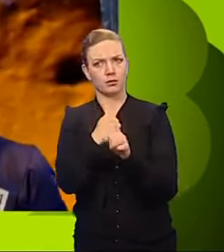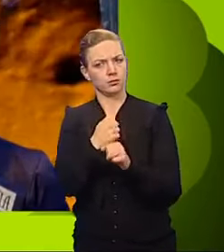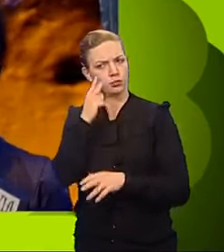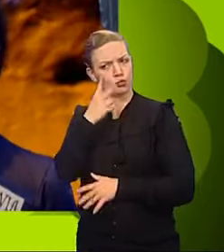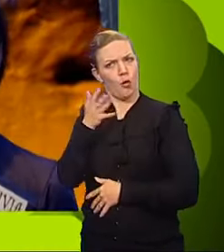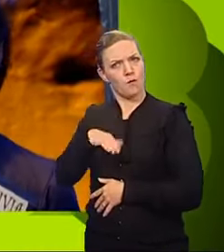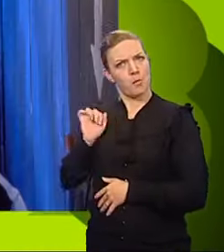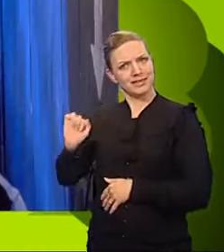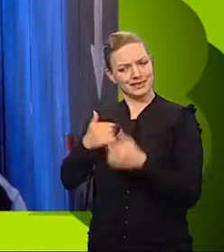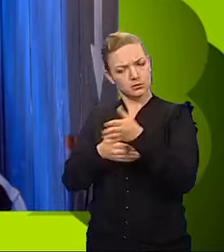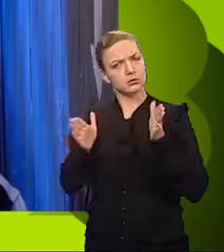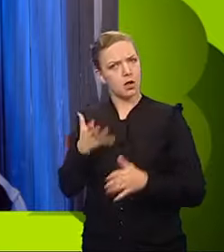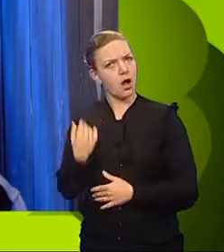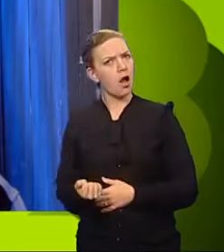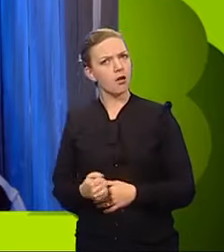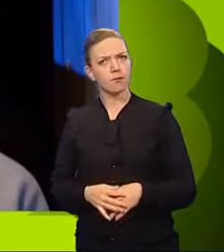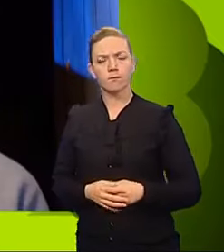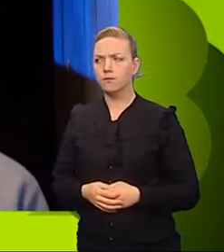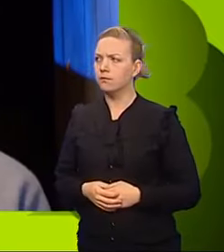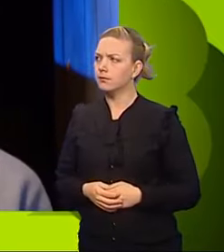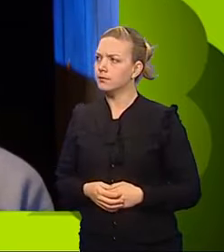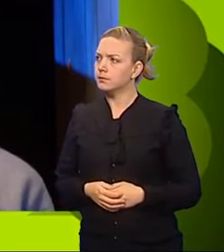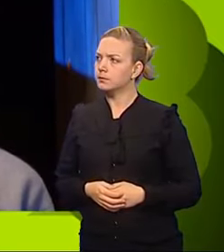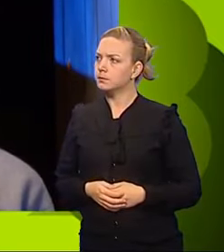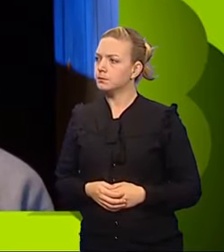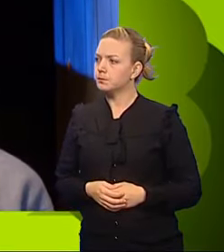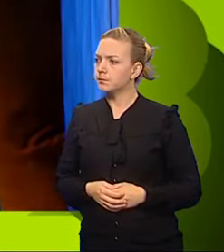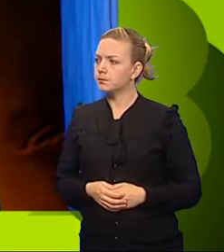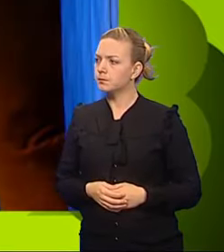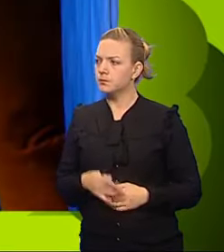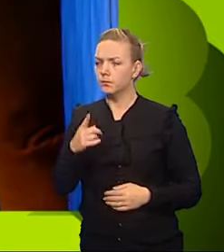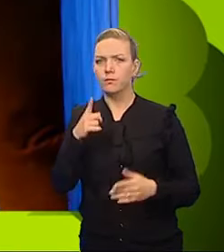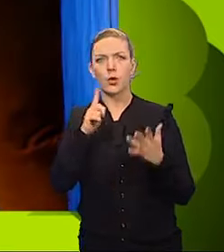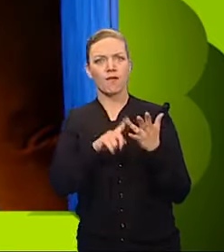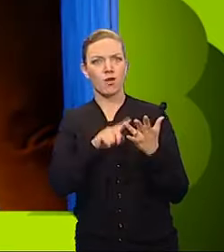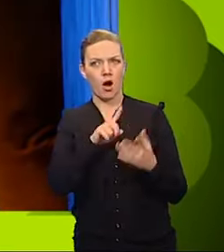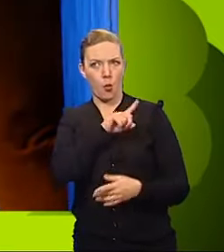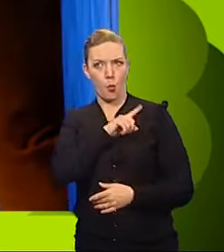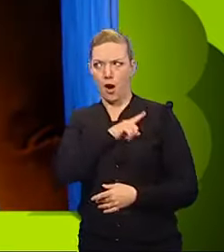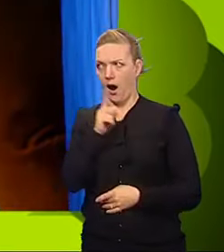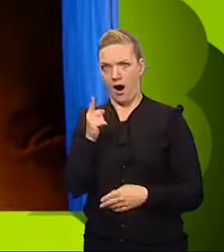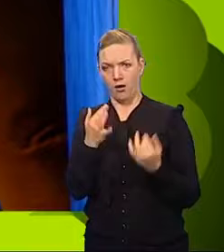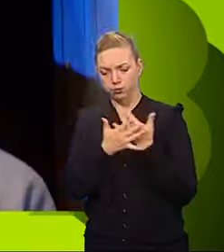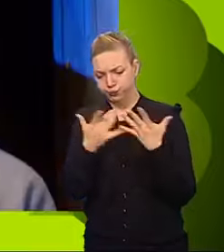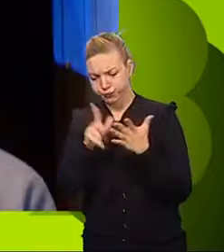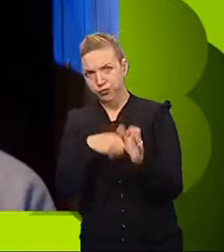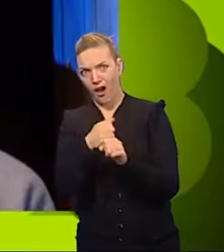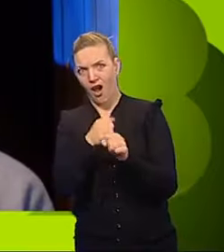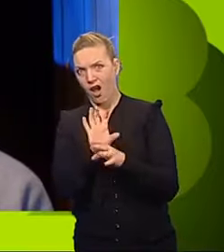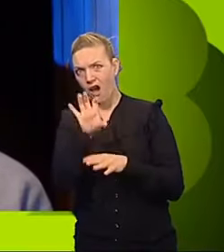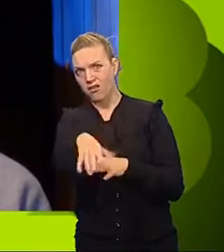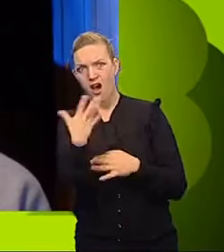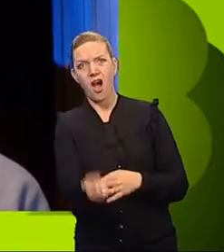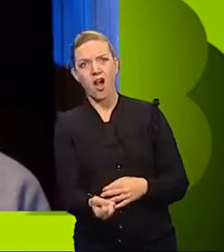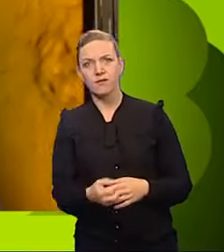I saw them come out of his direction. Marcel. Olivia because she had all egg splashes in